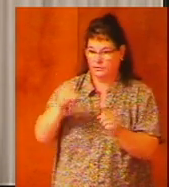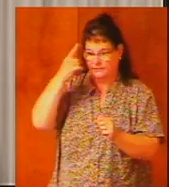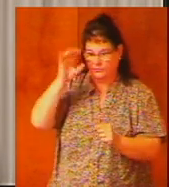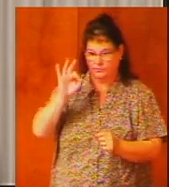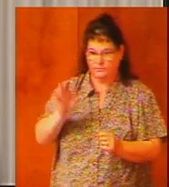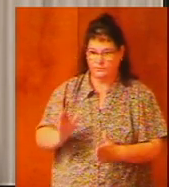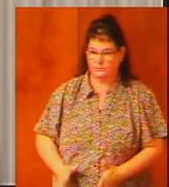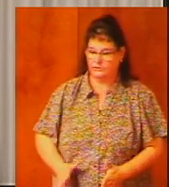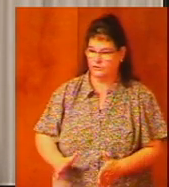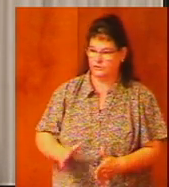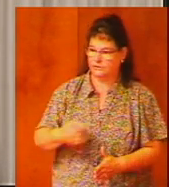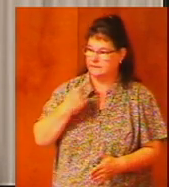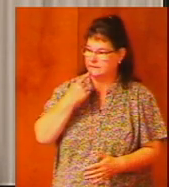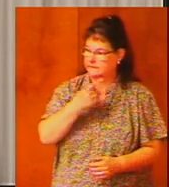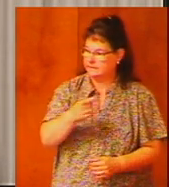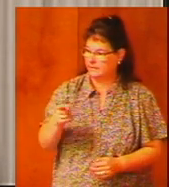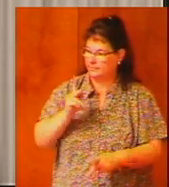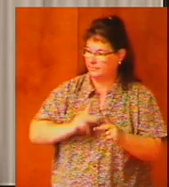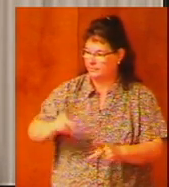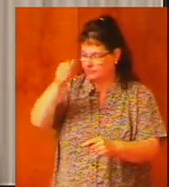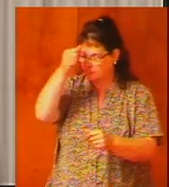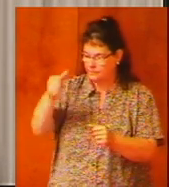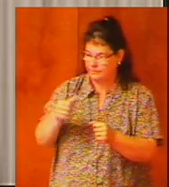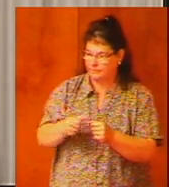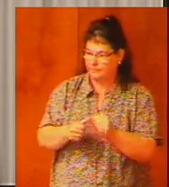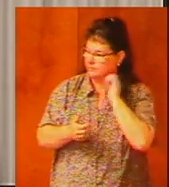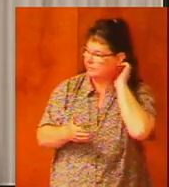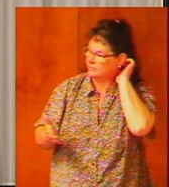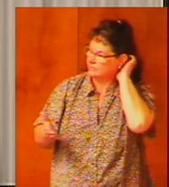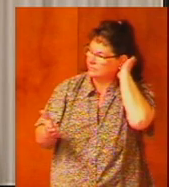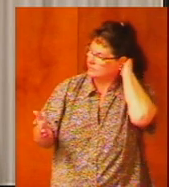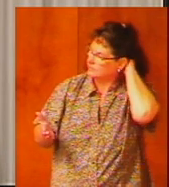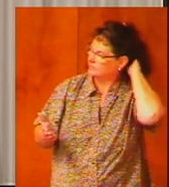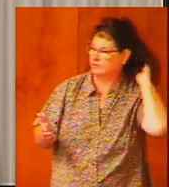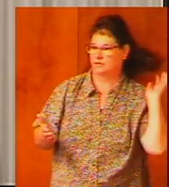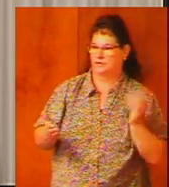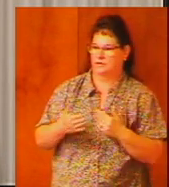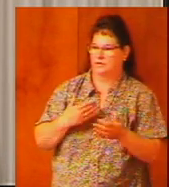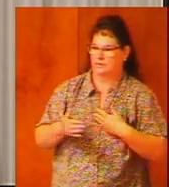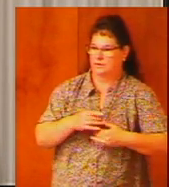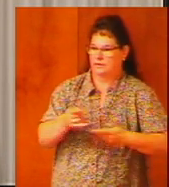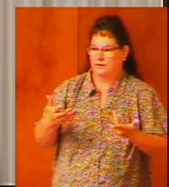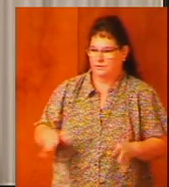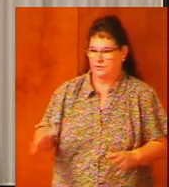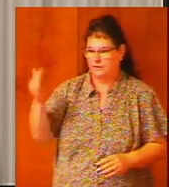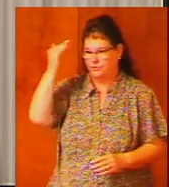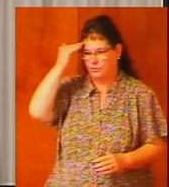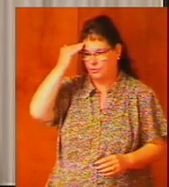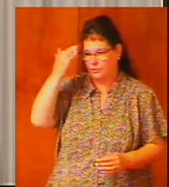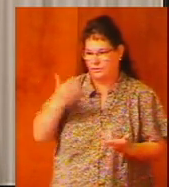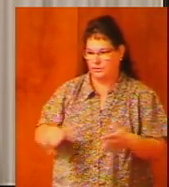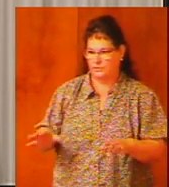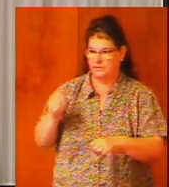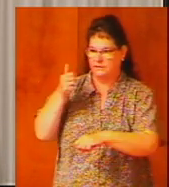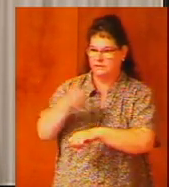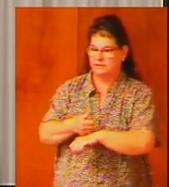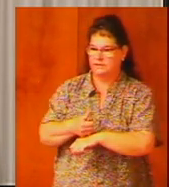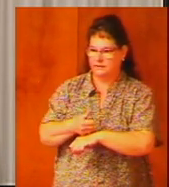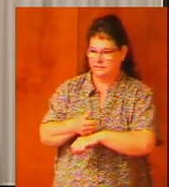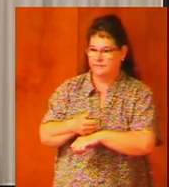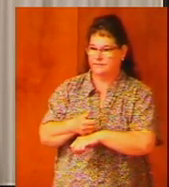preachers to remind people of things even if they already know them and are established